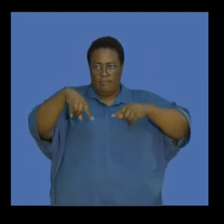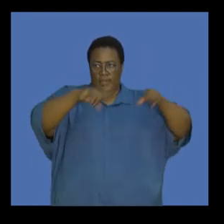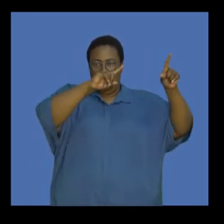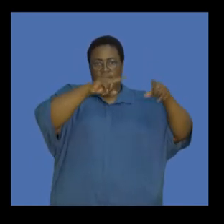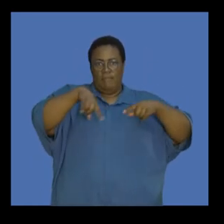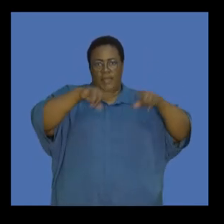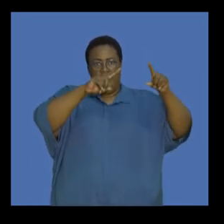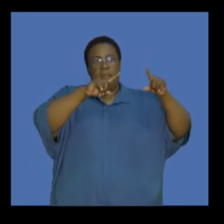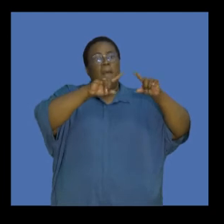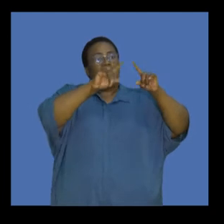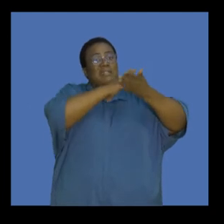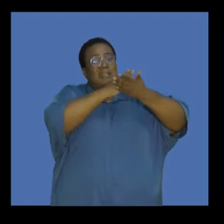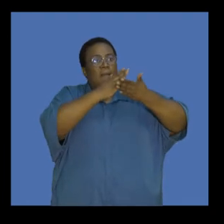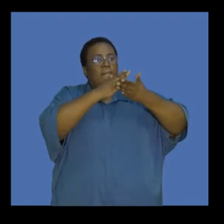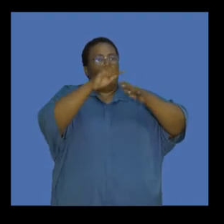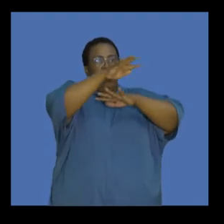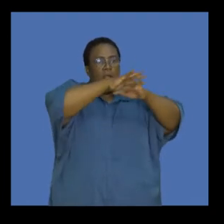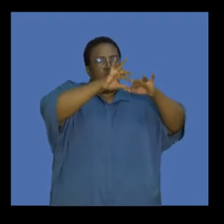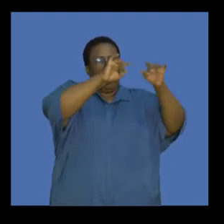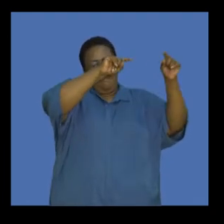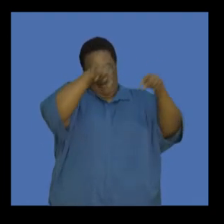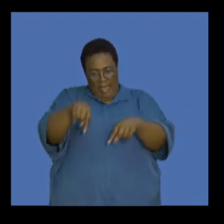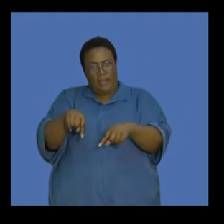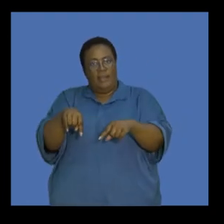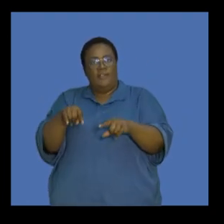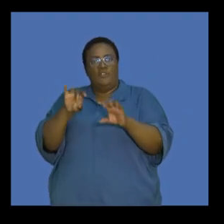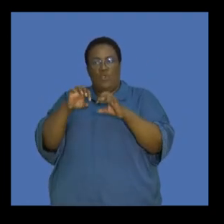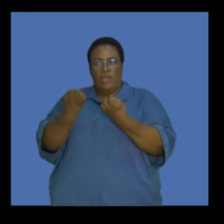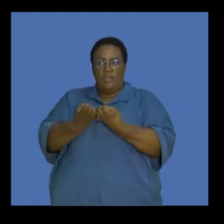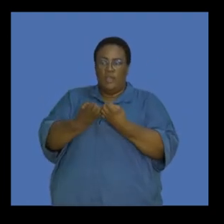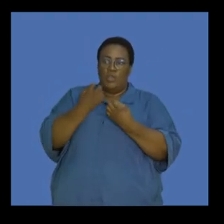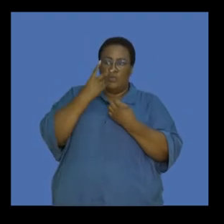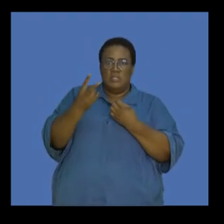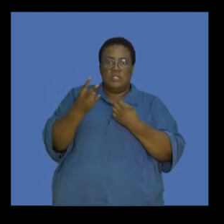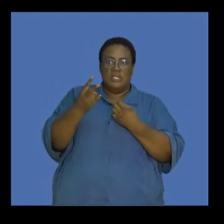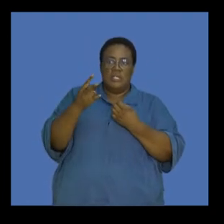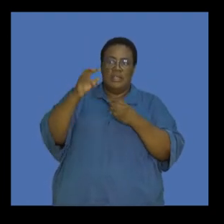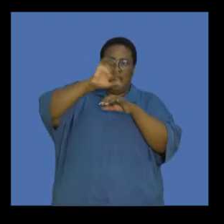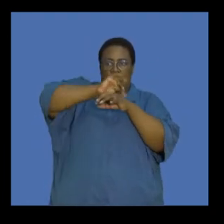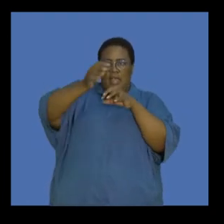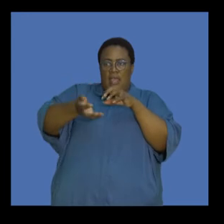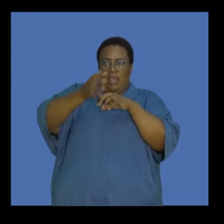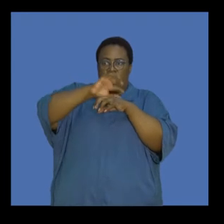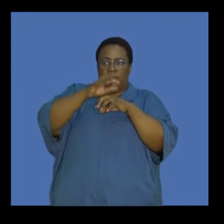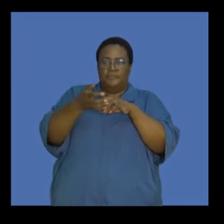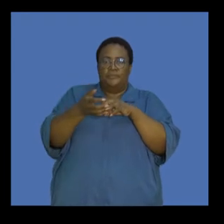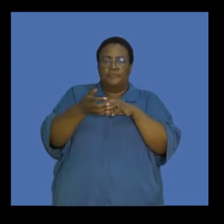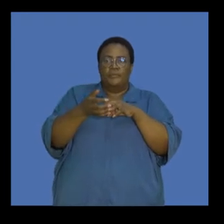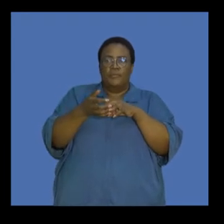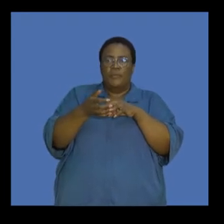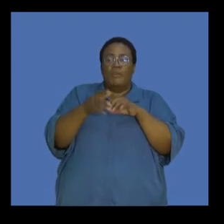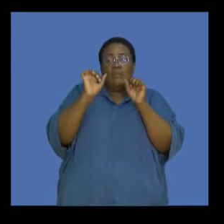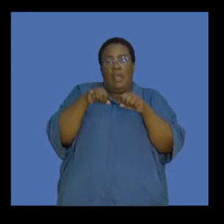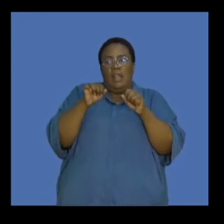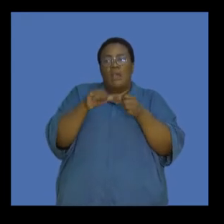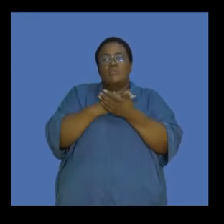we know, bounces back onto the surface of the Earth, off this layer that we see called the atmosphere. So that layer allows